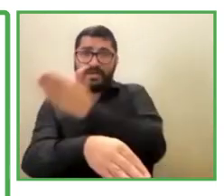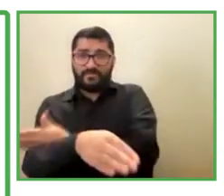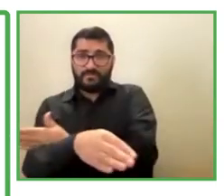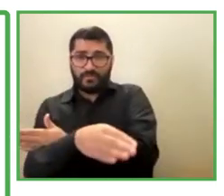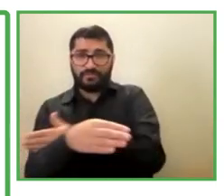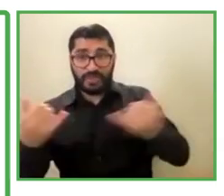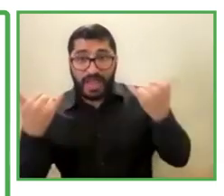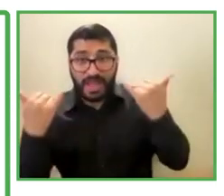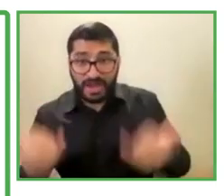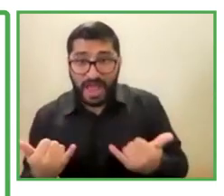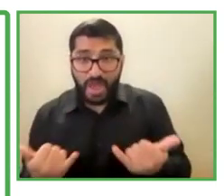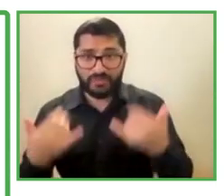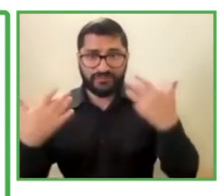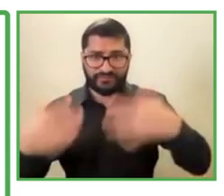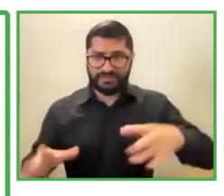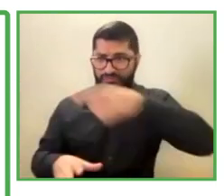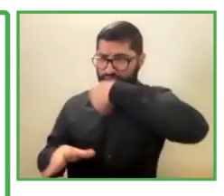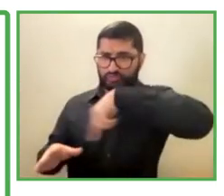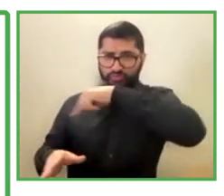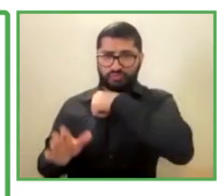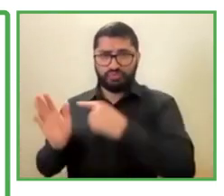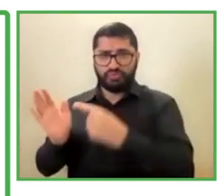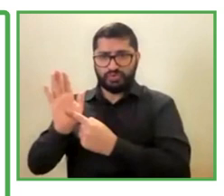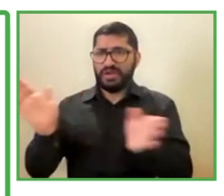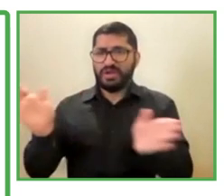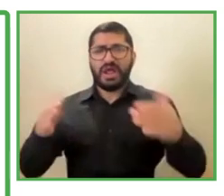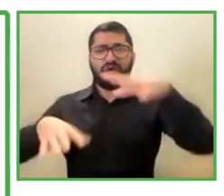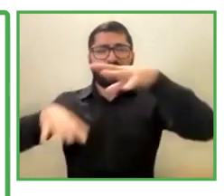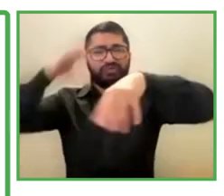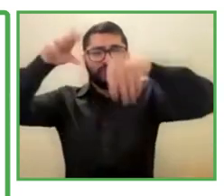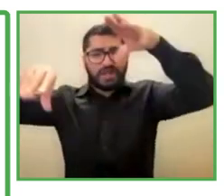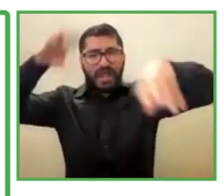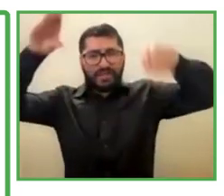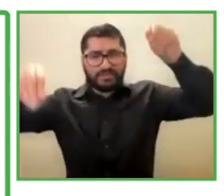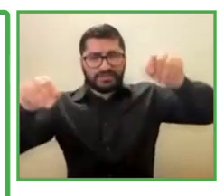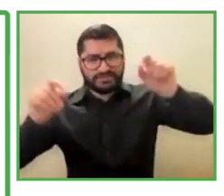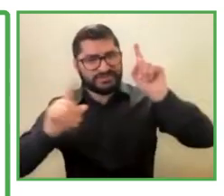today. And today. are always monitoring.